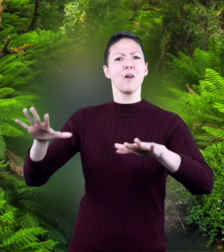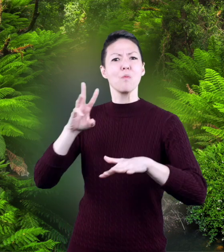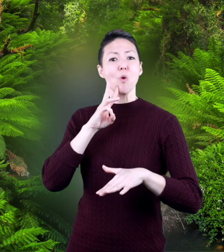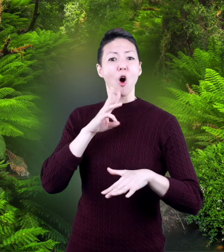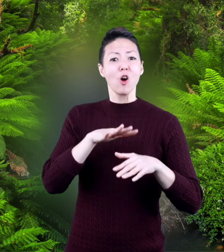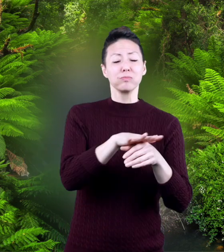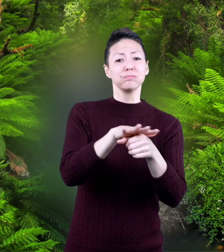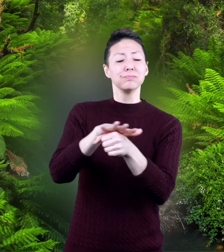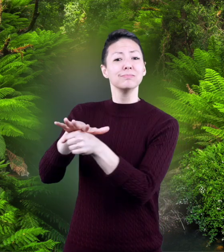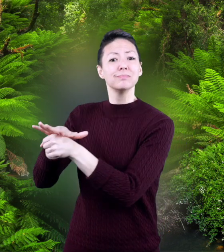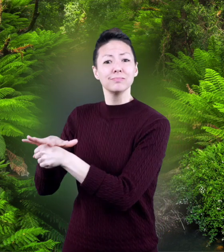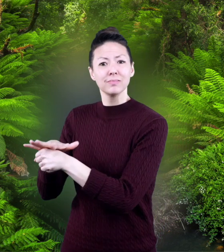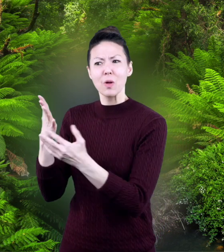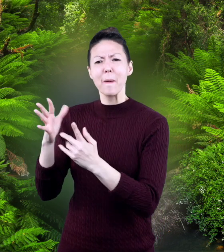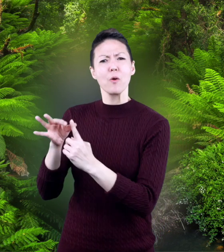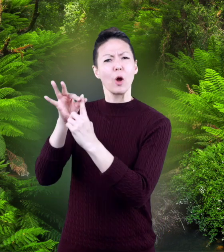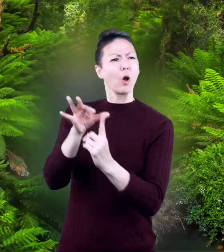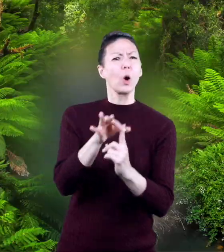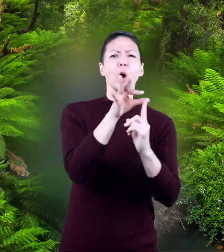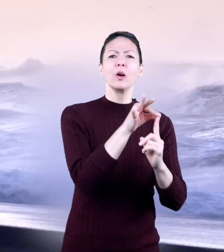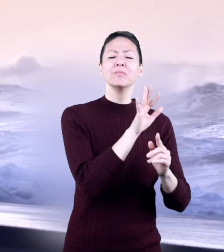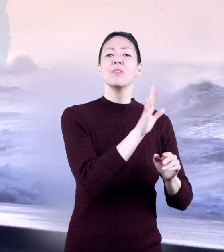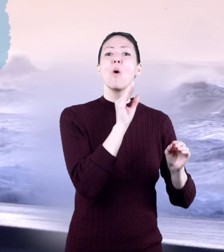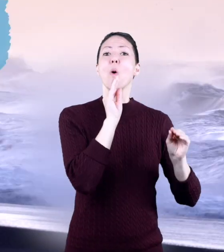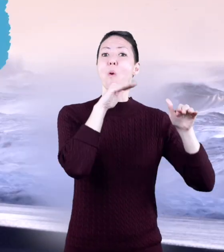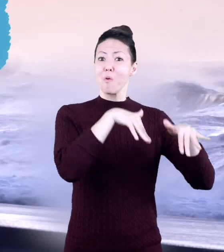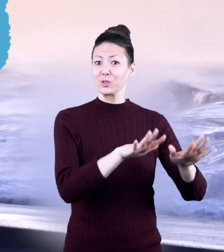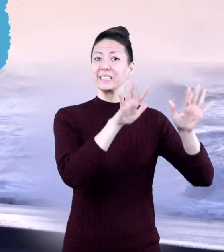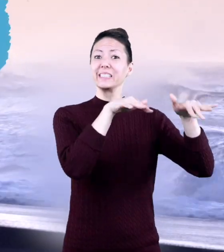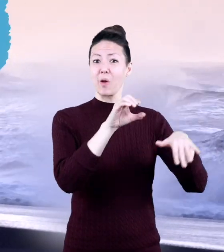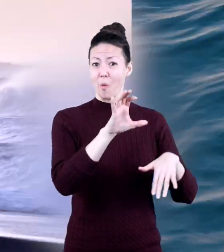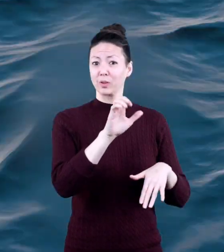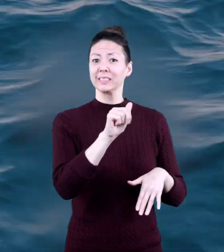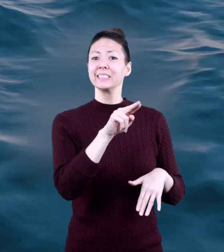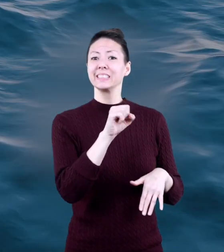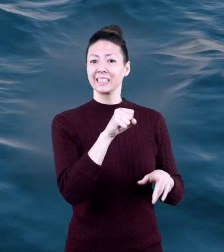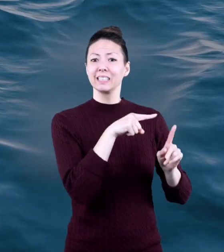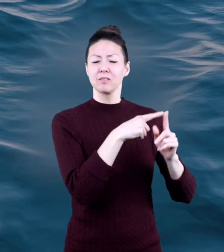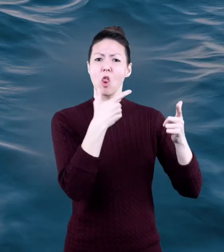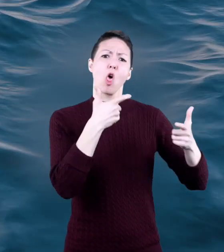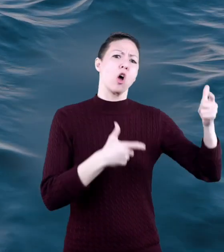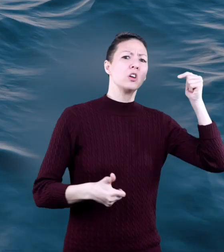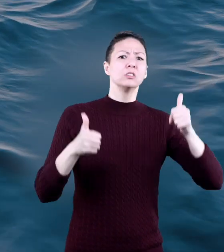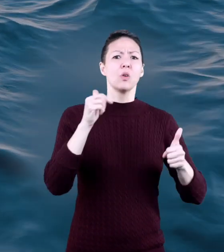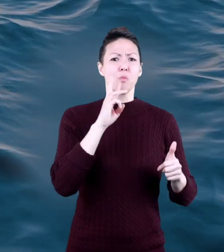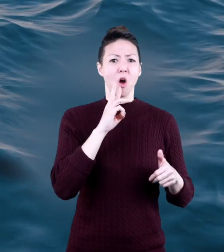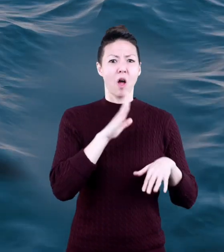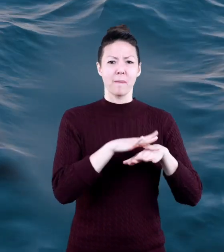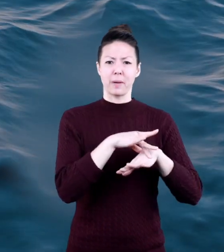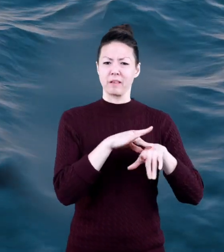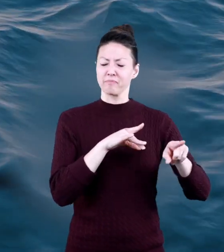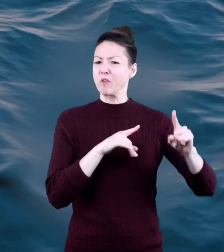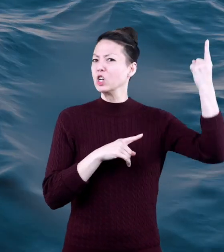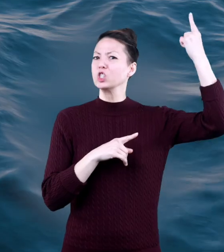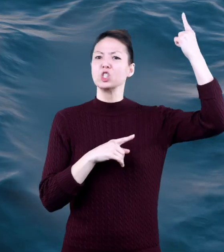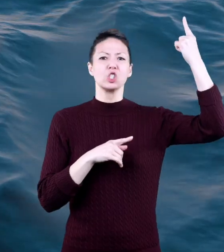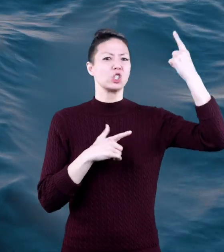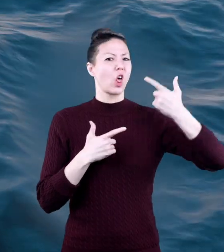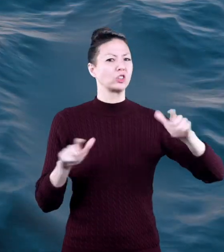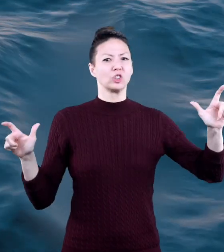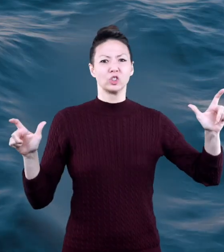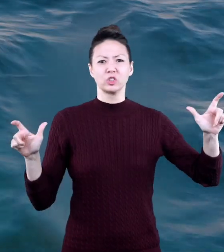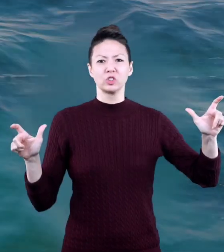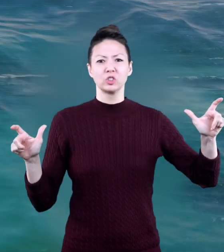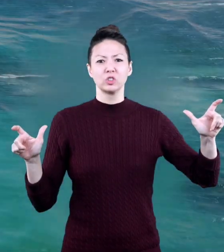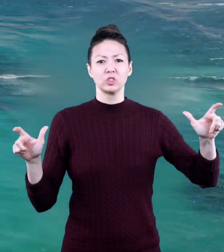and what makes each of them unique oceans oceans are the largest bodies of water on the